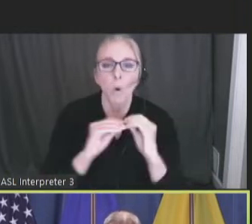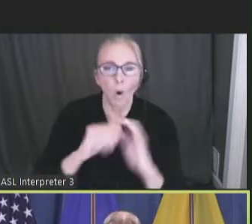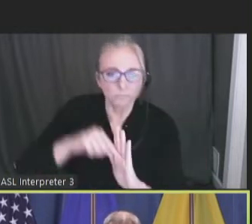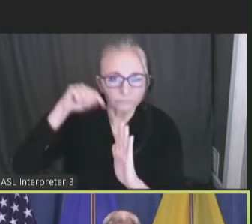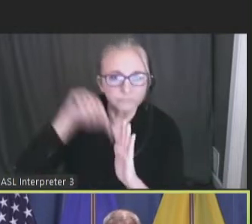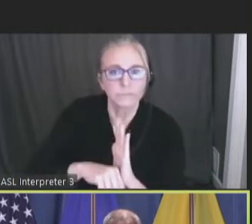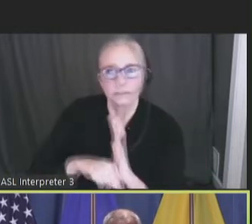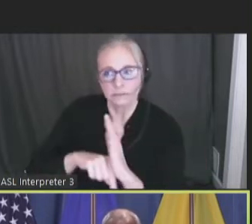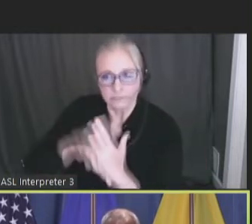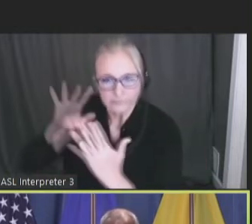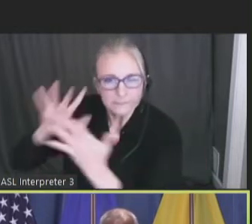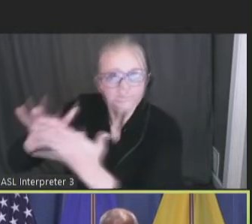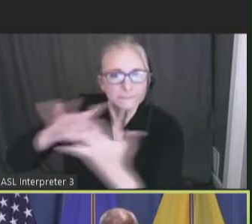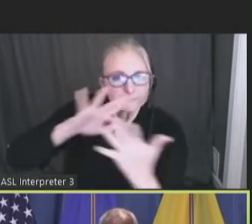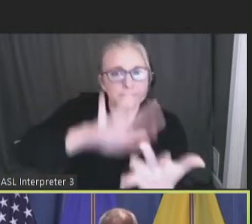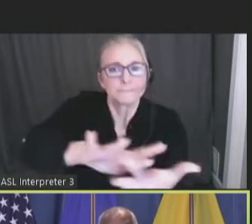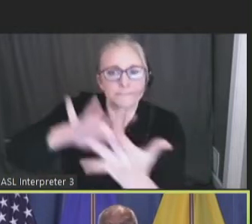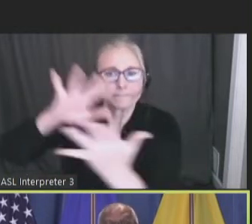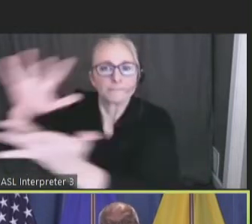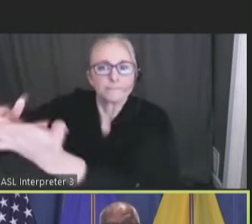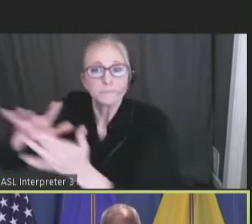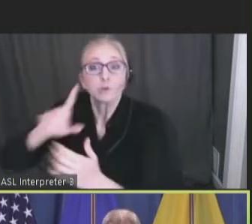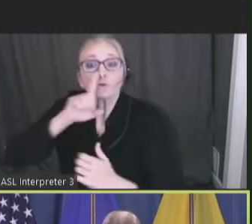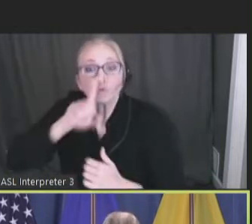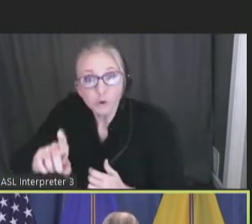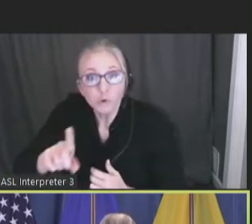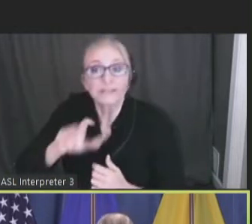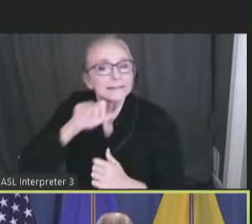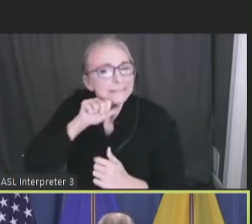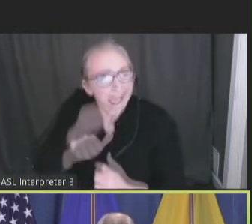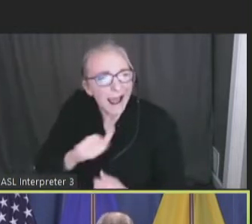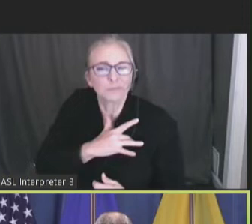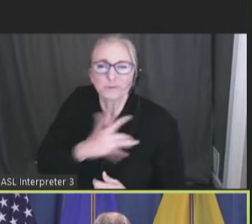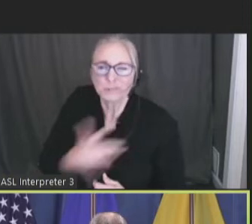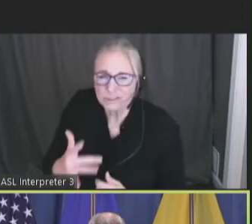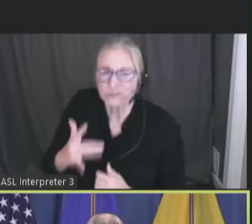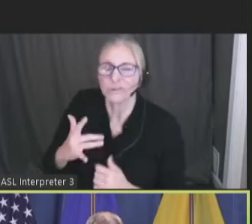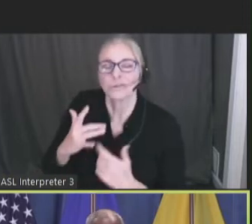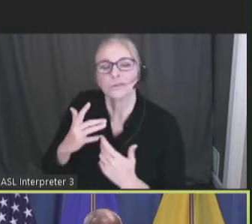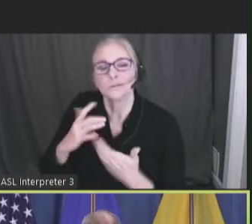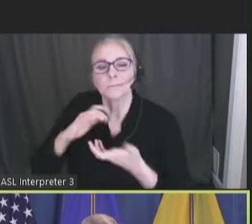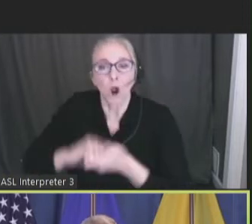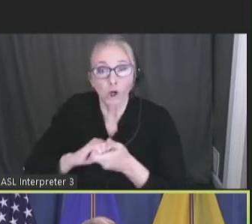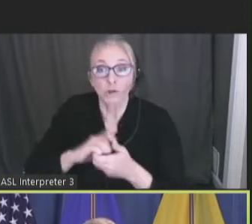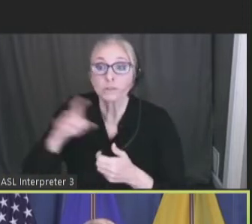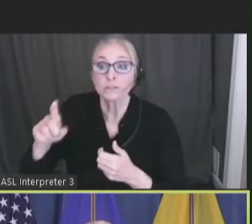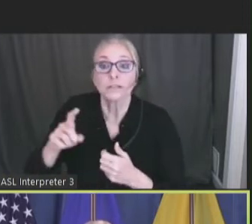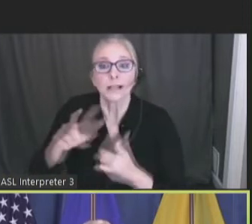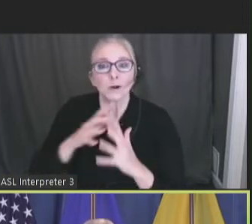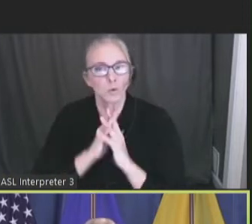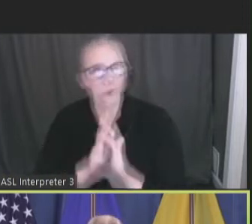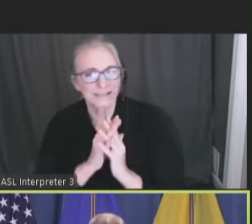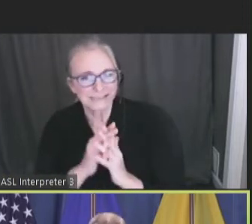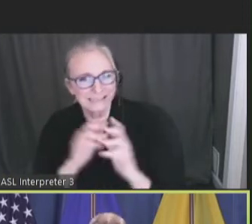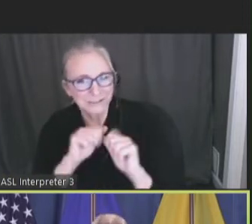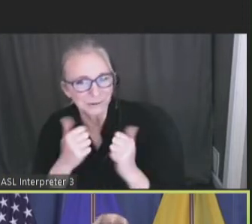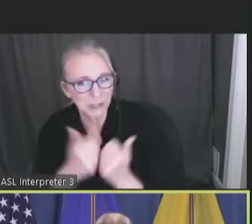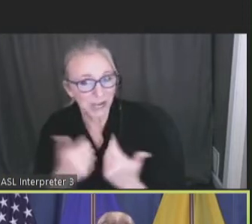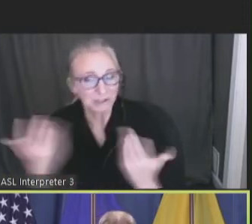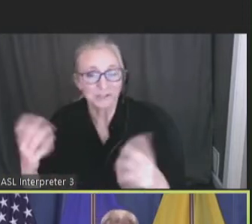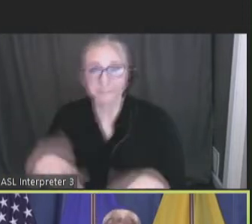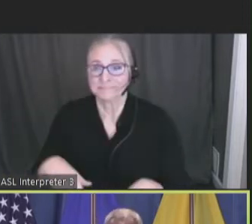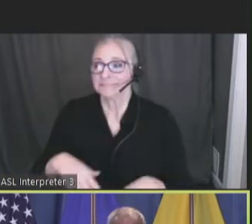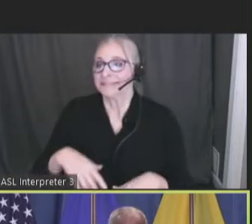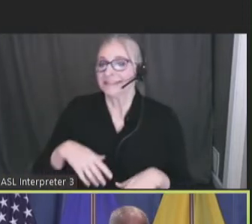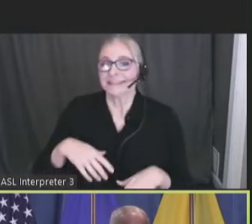some really, I would call them truly non-traditional partners like wrestling associations and